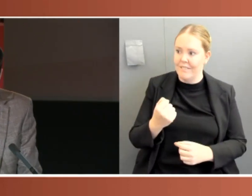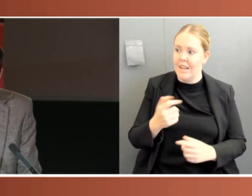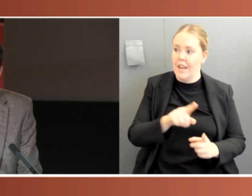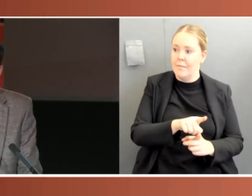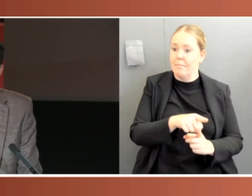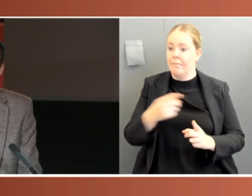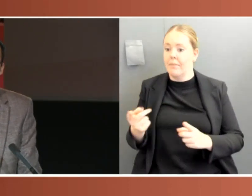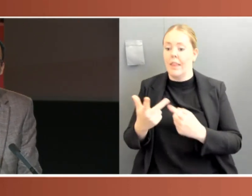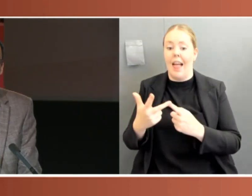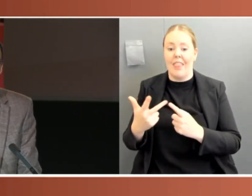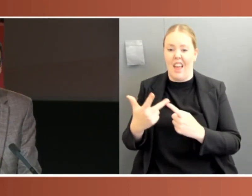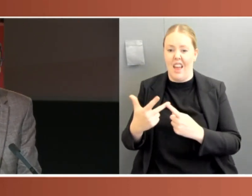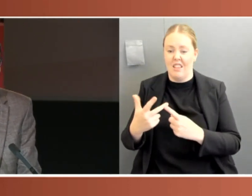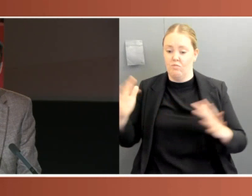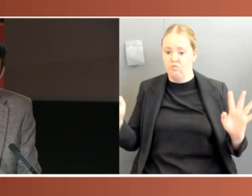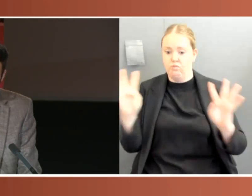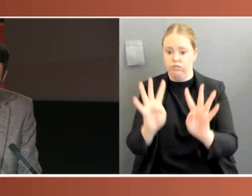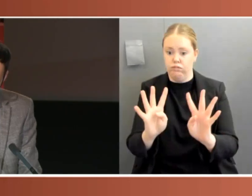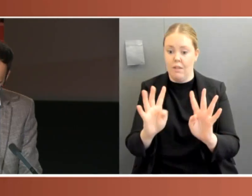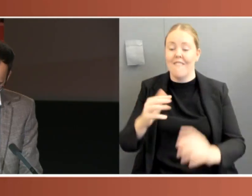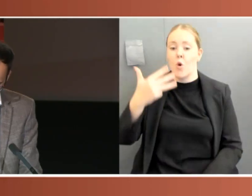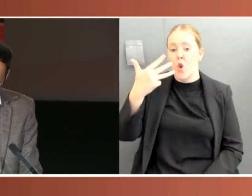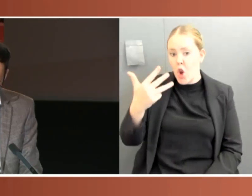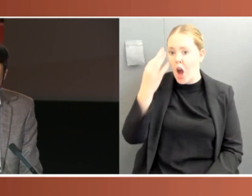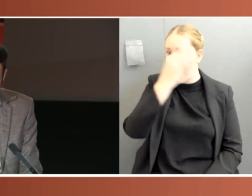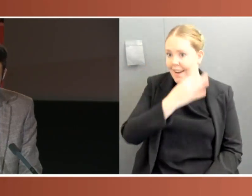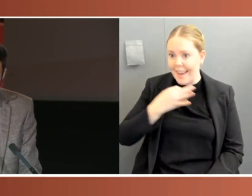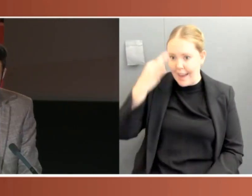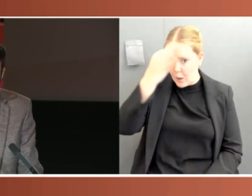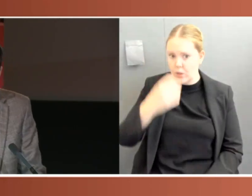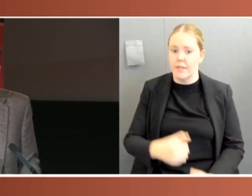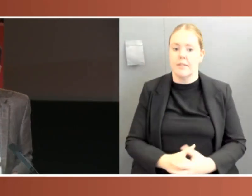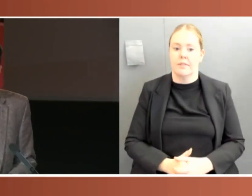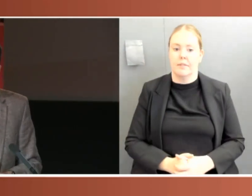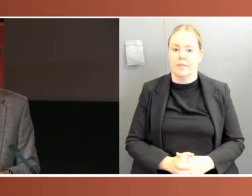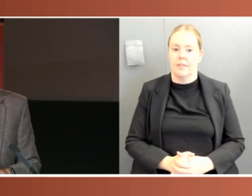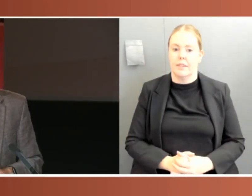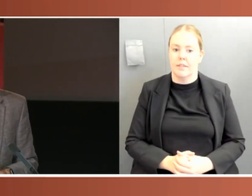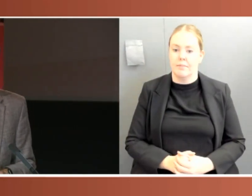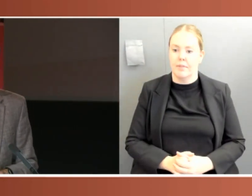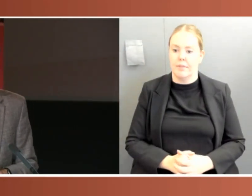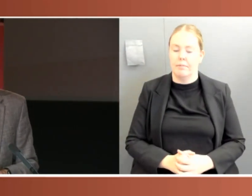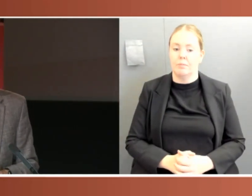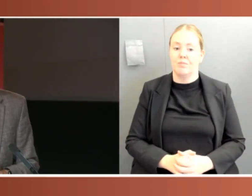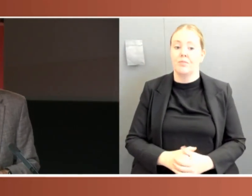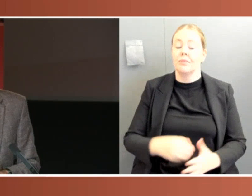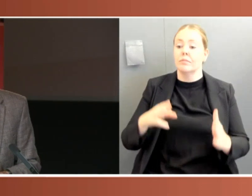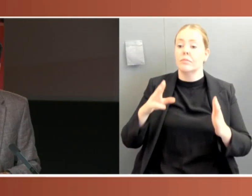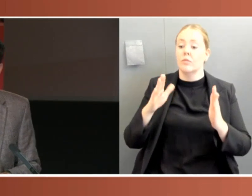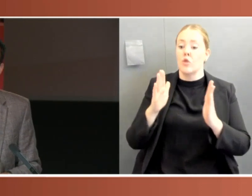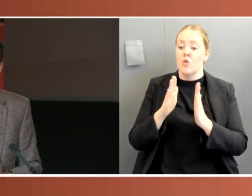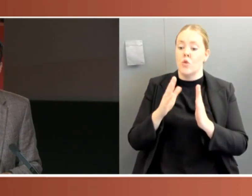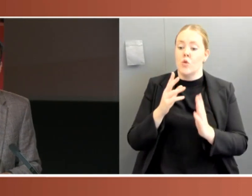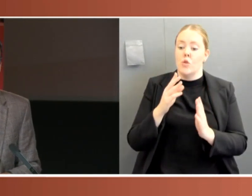The approach in Australia compares favourably to New Zealand and Canada. On 25 March 2020, the New Zealand parliament was recorded for an emergency session.